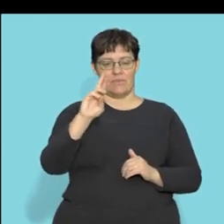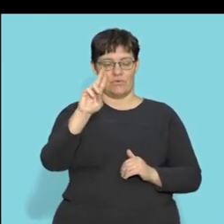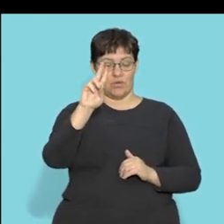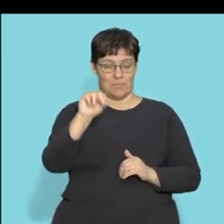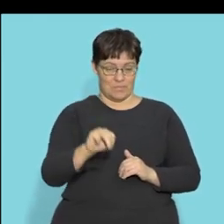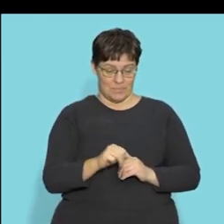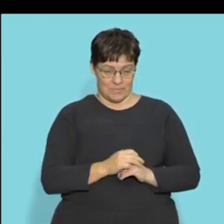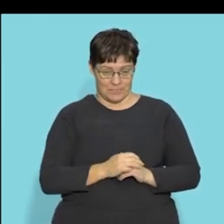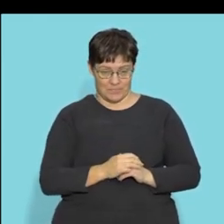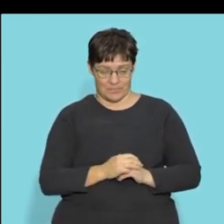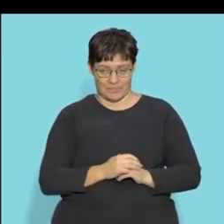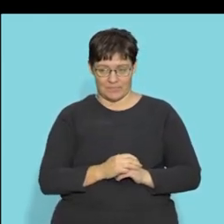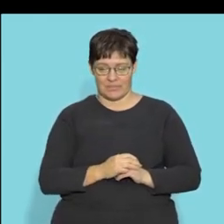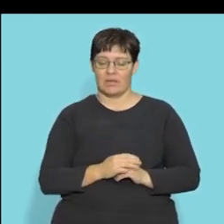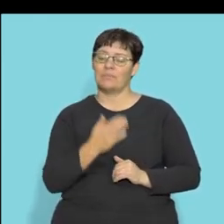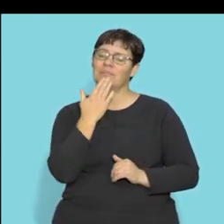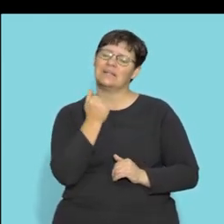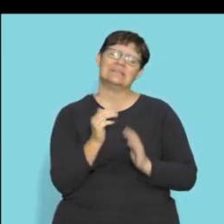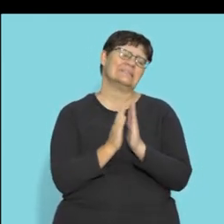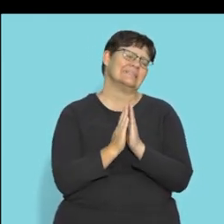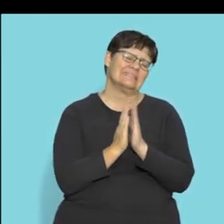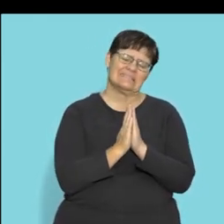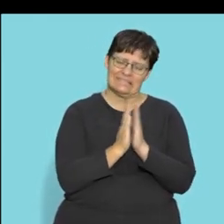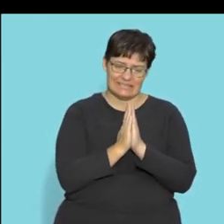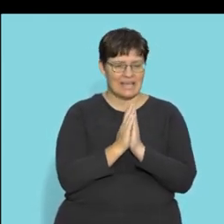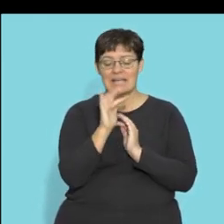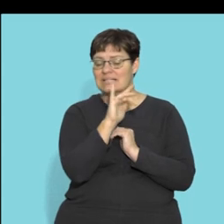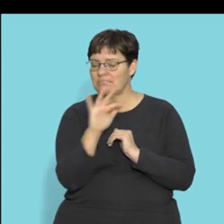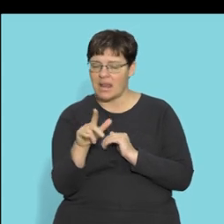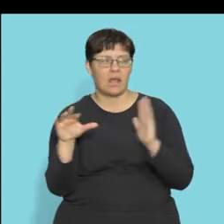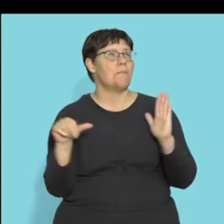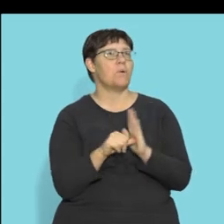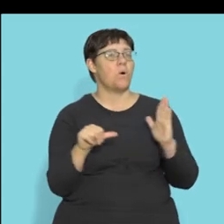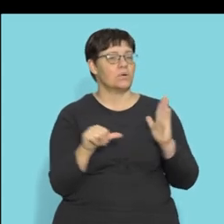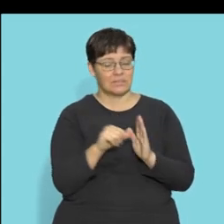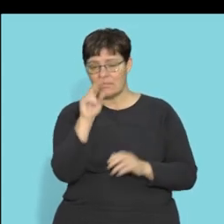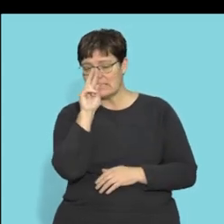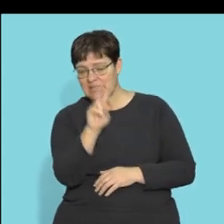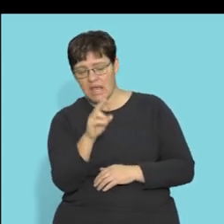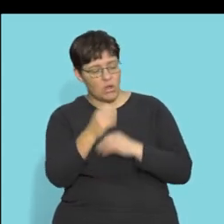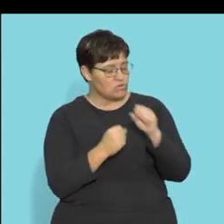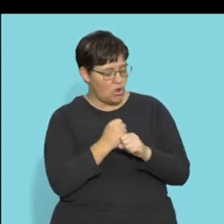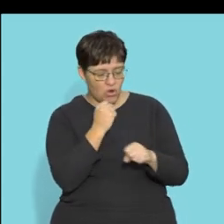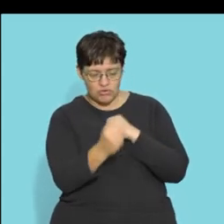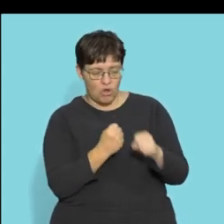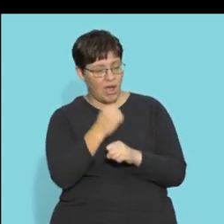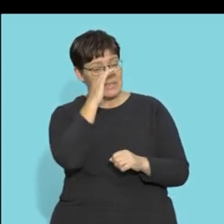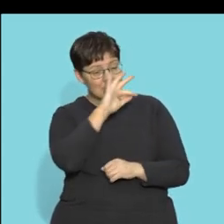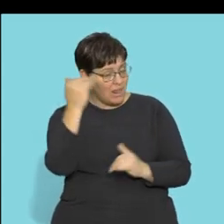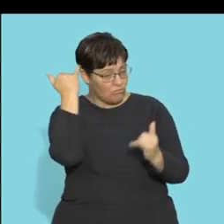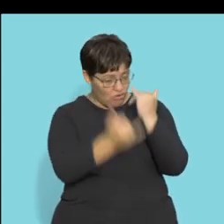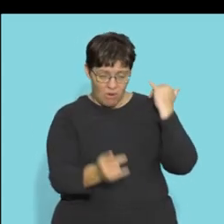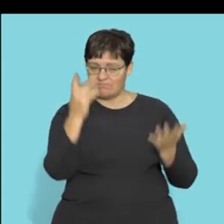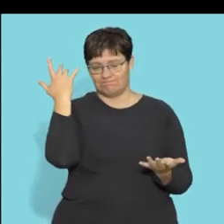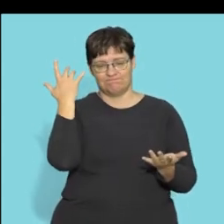your second mark right so please i'm over emphasizing this but i'm seeing this every single year